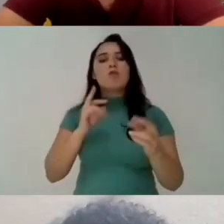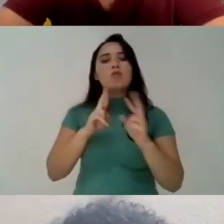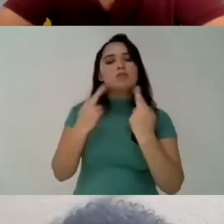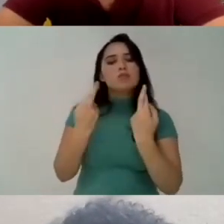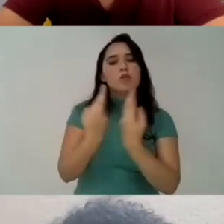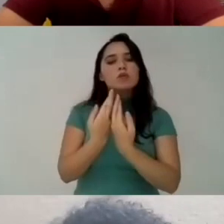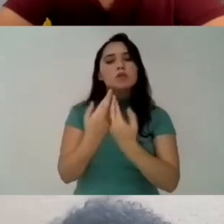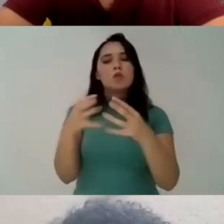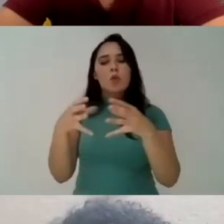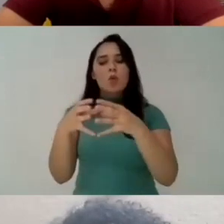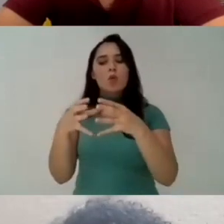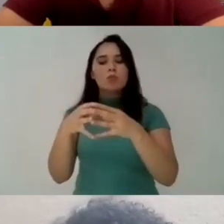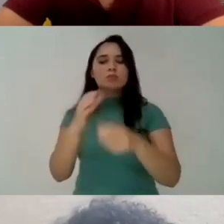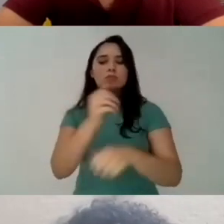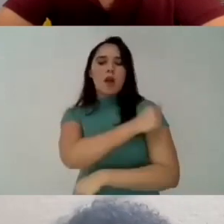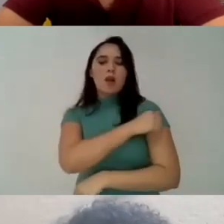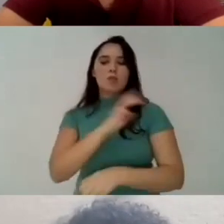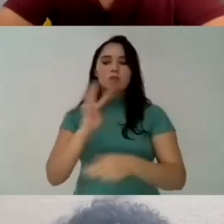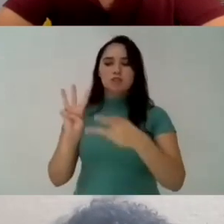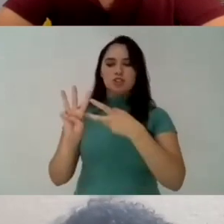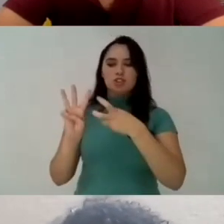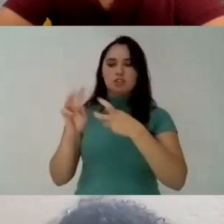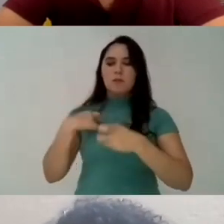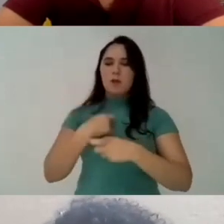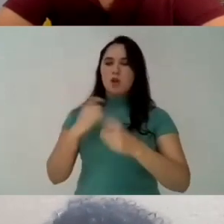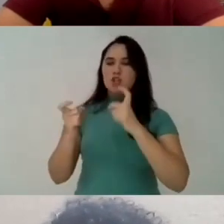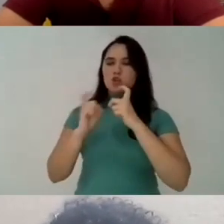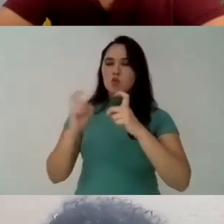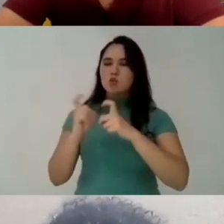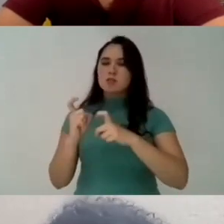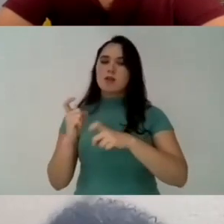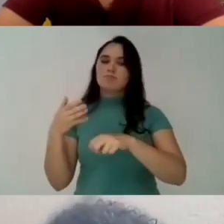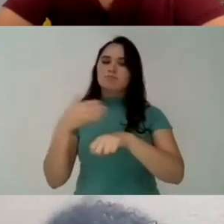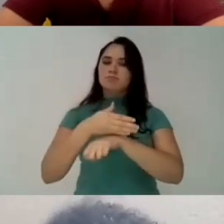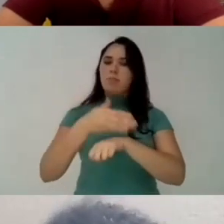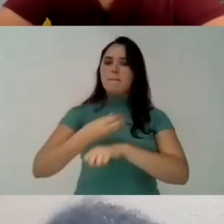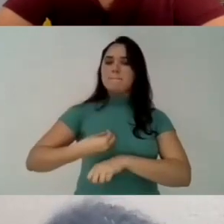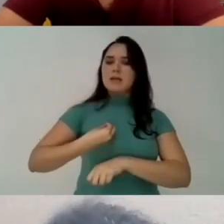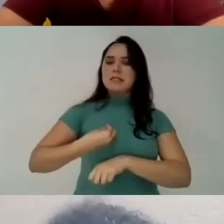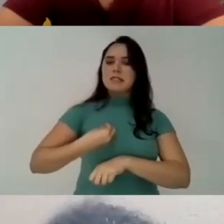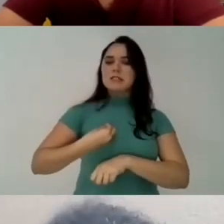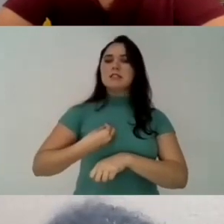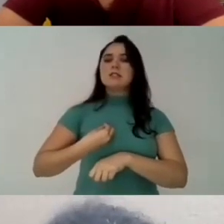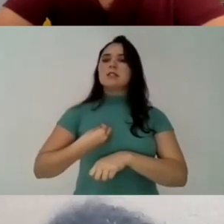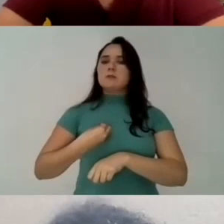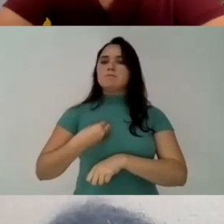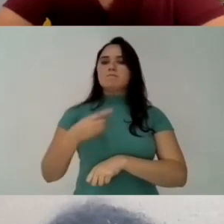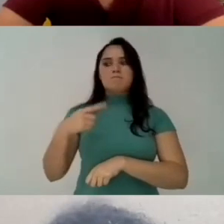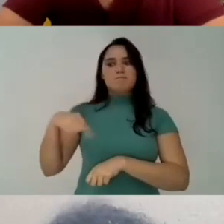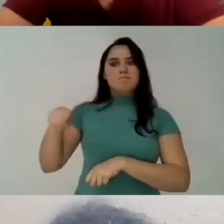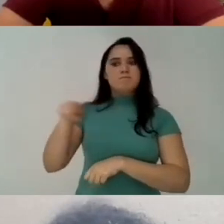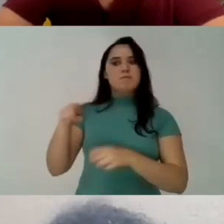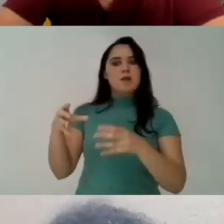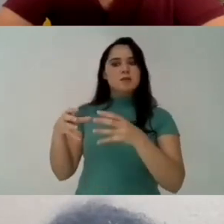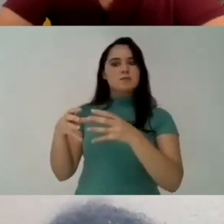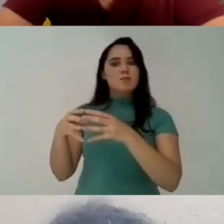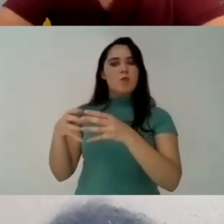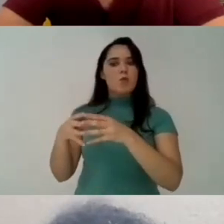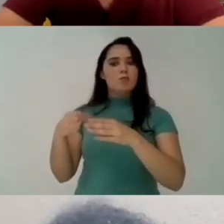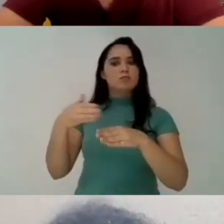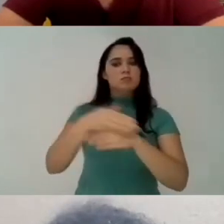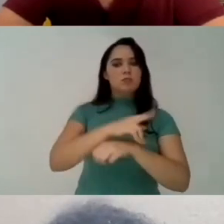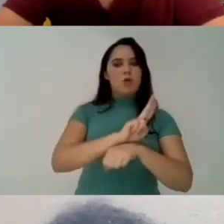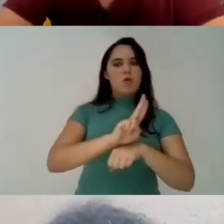And today, for example, I will have a meeting of a group of Brazilian indigenous students To